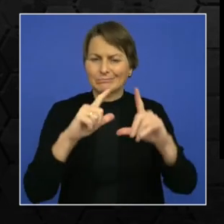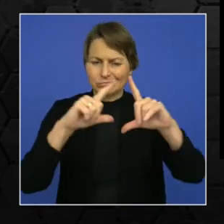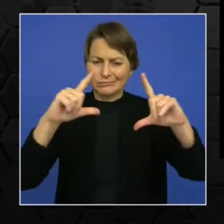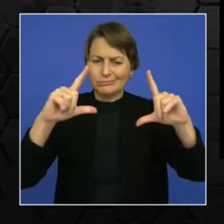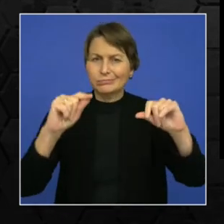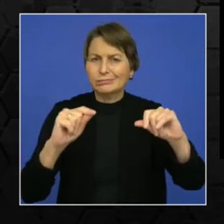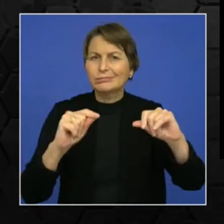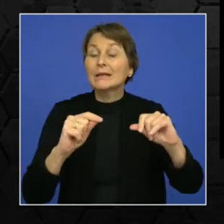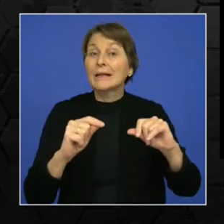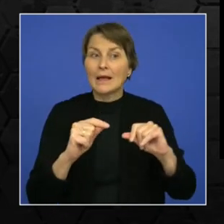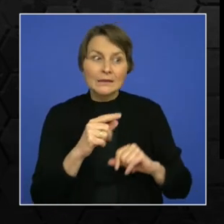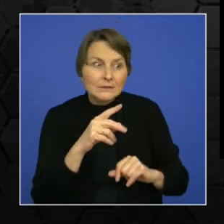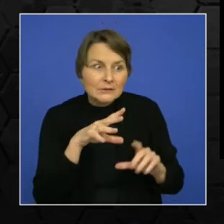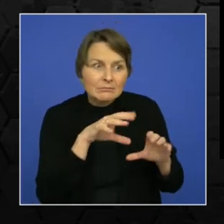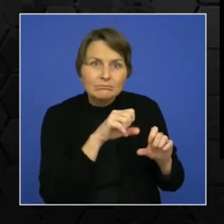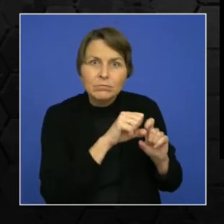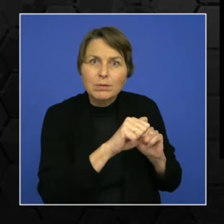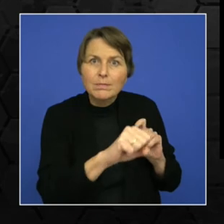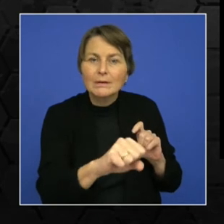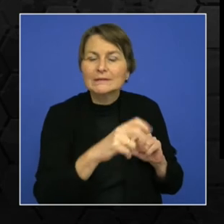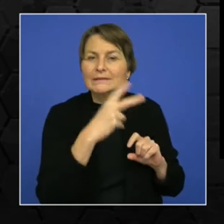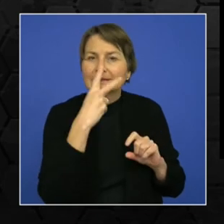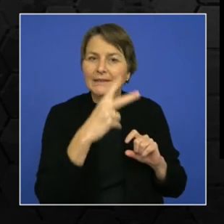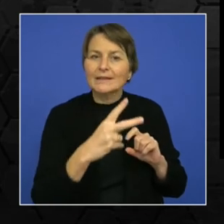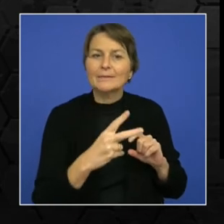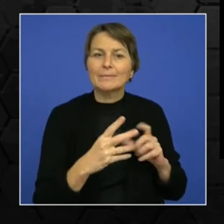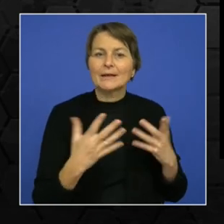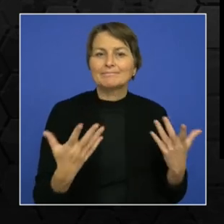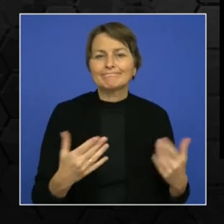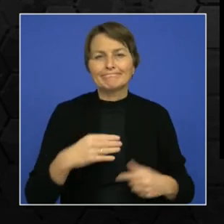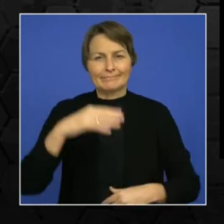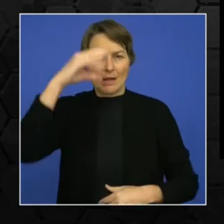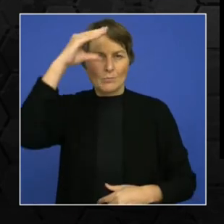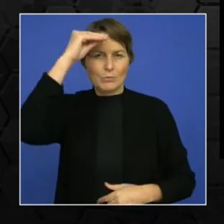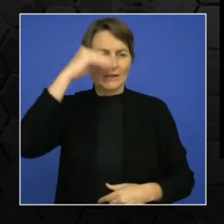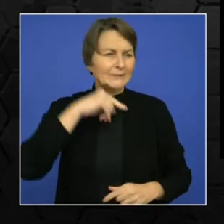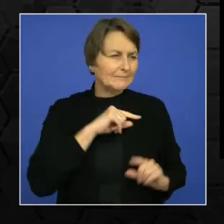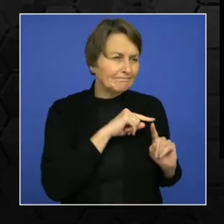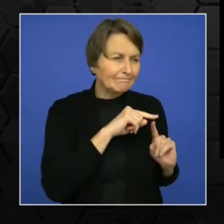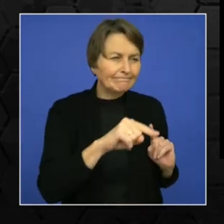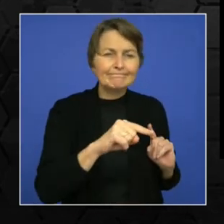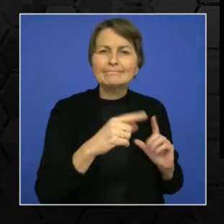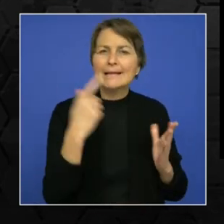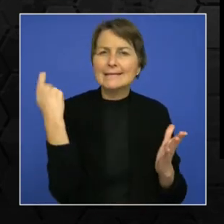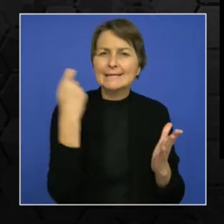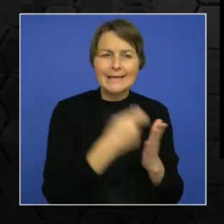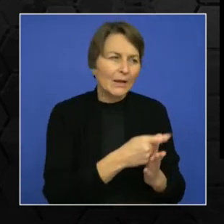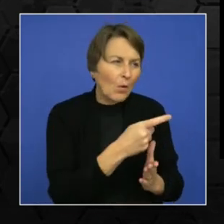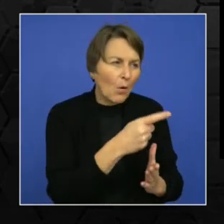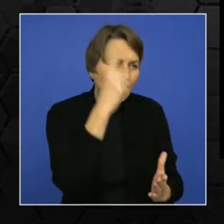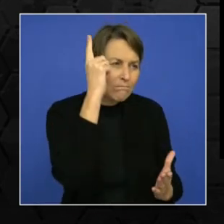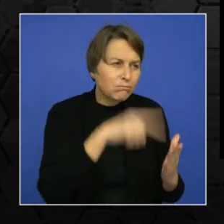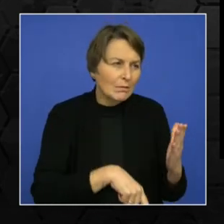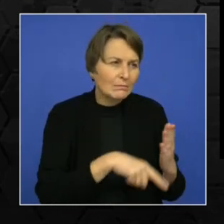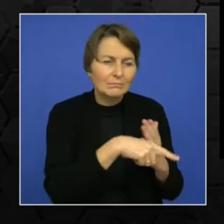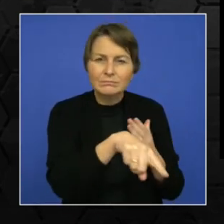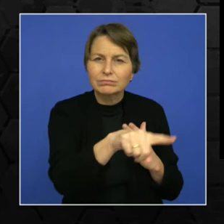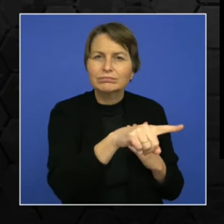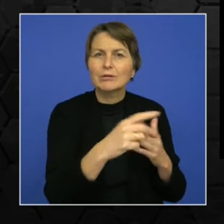And that is actually a very good idea. But intelligent ticketing systems are built for cases of cashless economy. They are much more